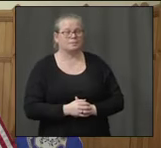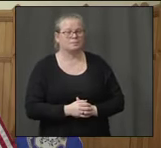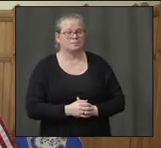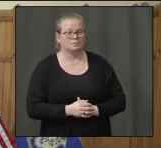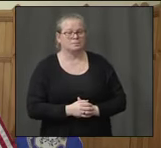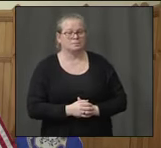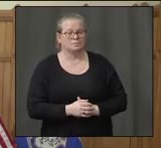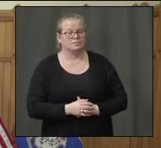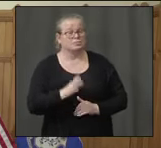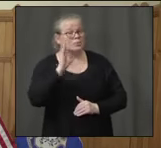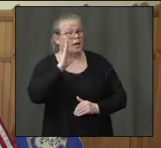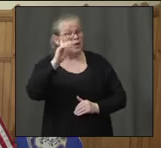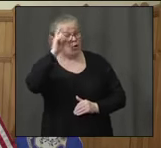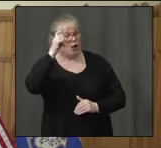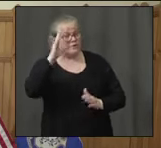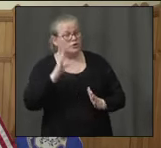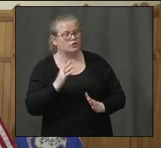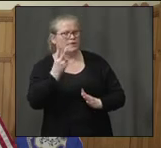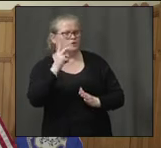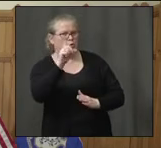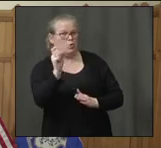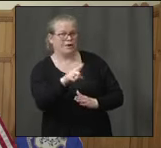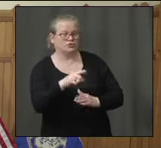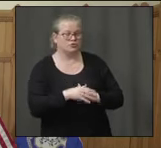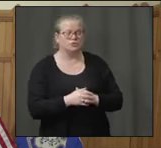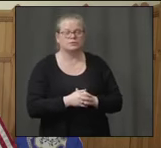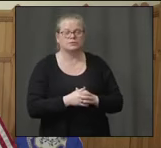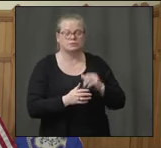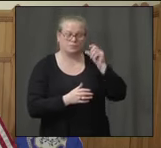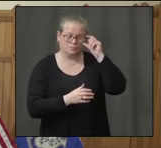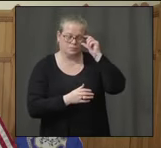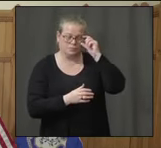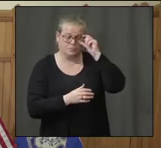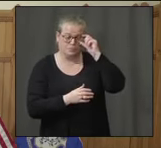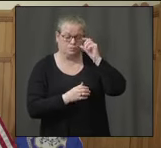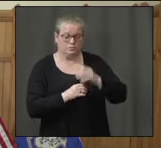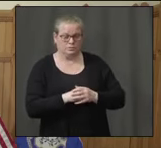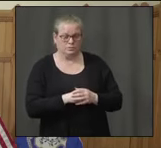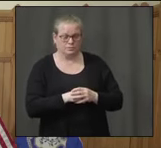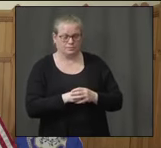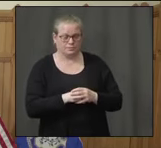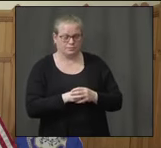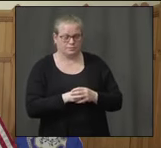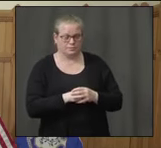Hi, Governor. Two questions. First, last week, you extended